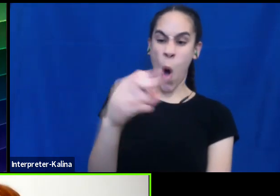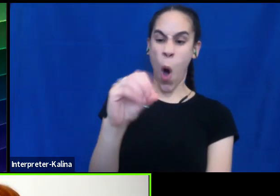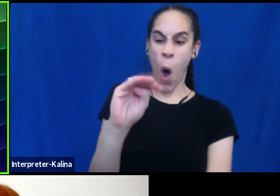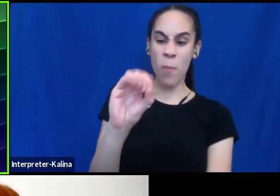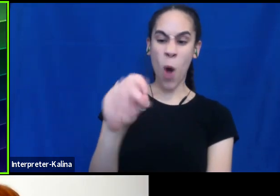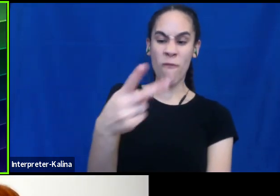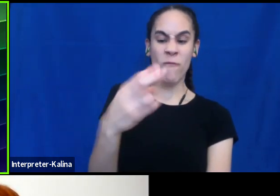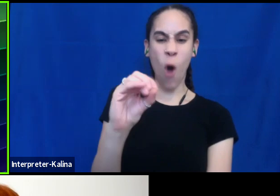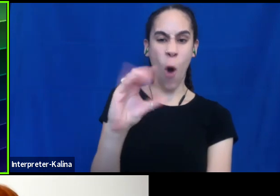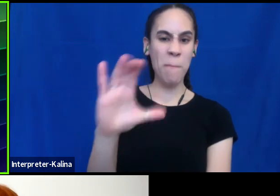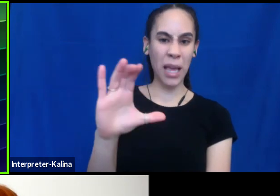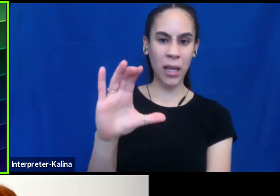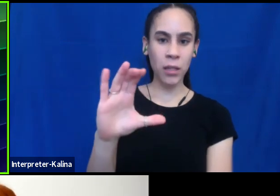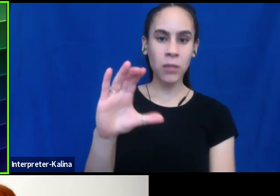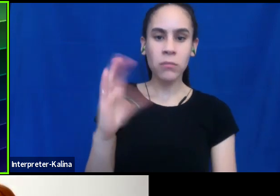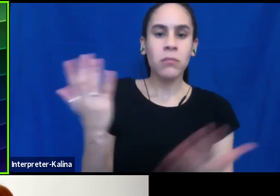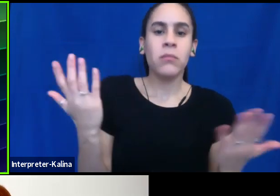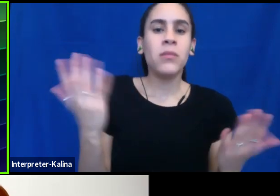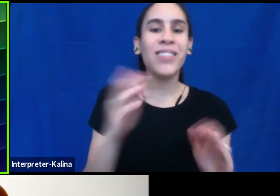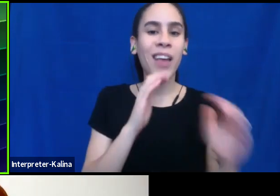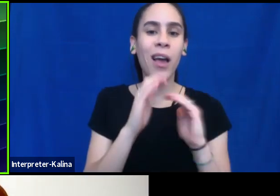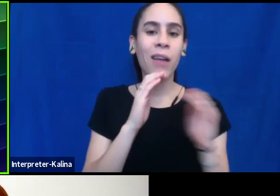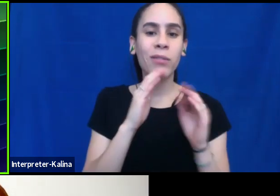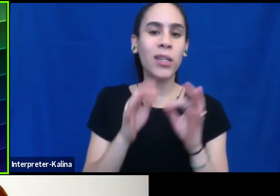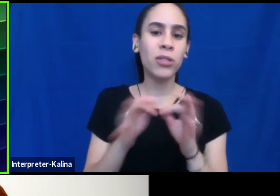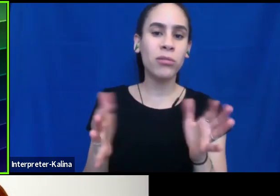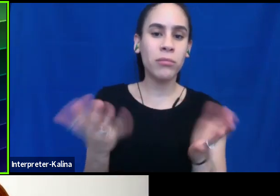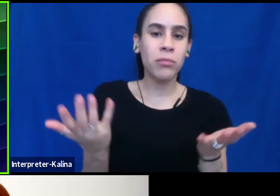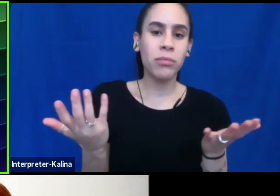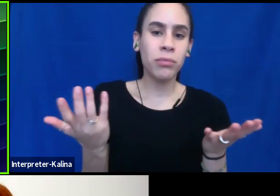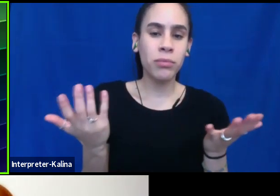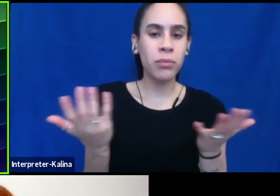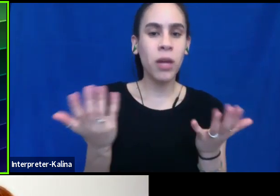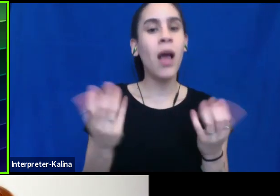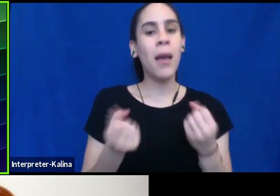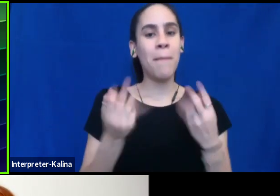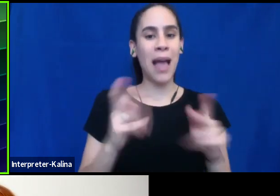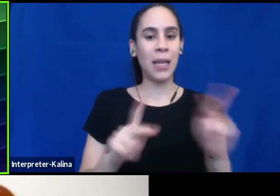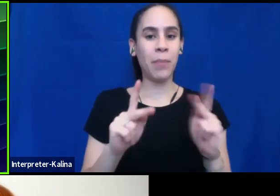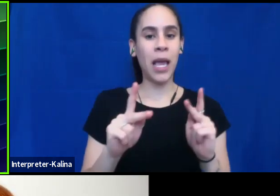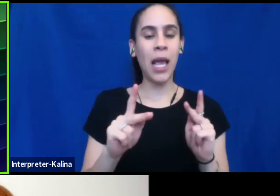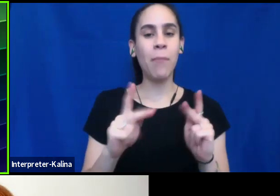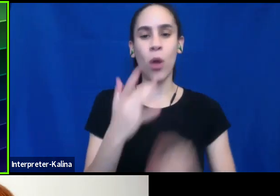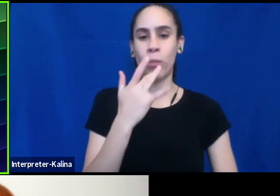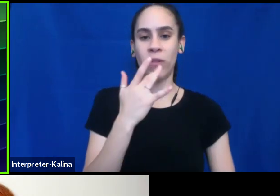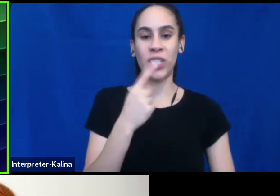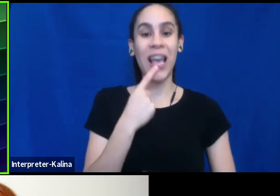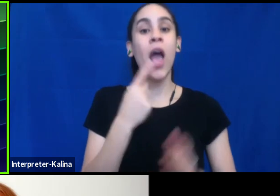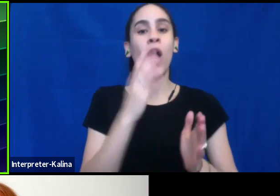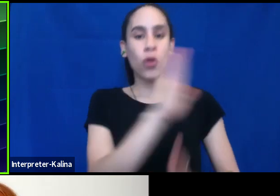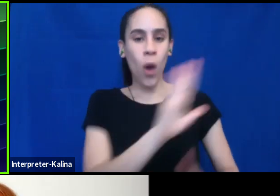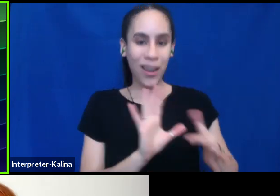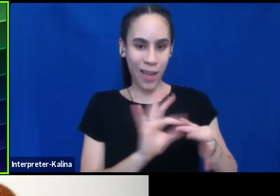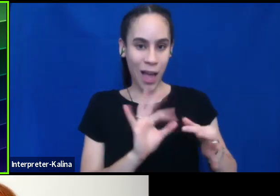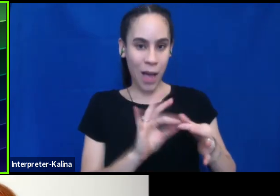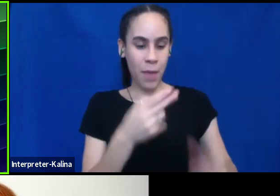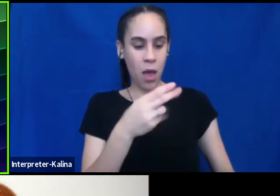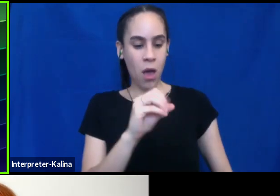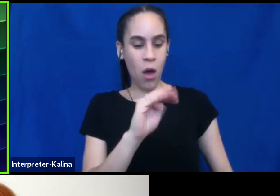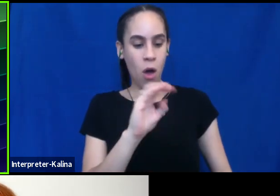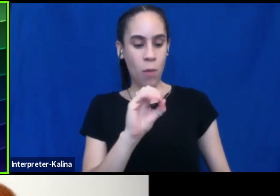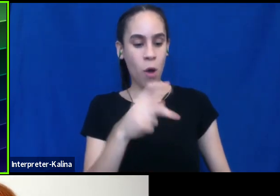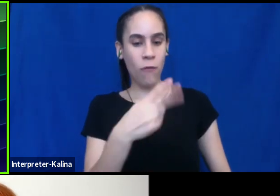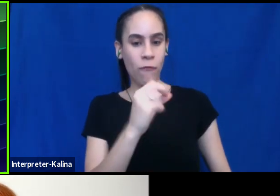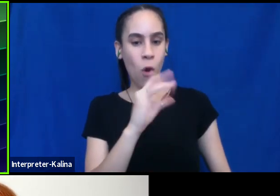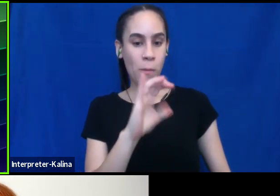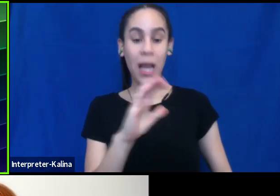that that's not going to get you anywhere. So, so as I said, a lot of folks are preferring to say what you said was homophobic. Uh, I just want to clarify. So I absolutely agree with